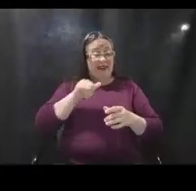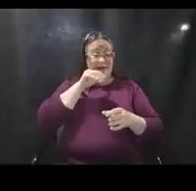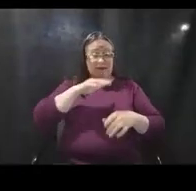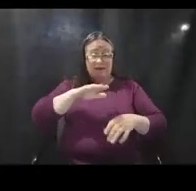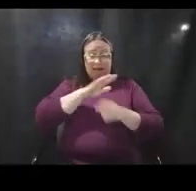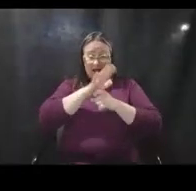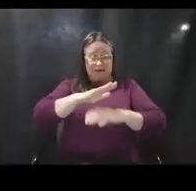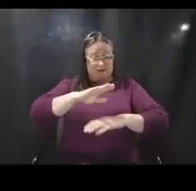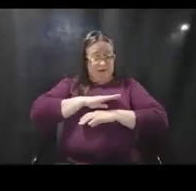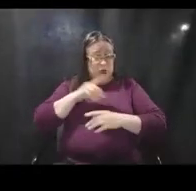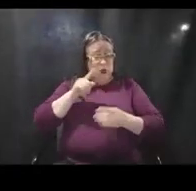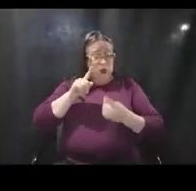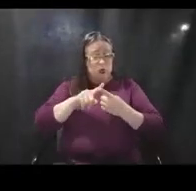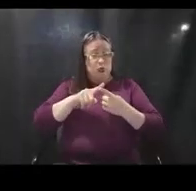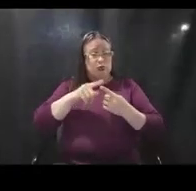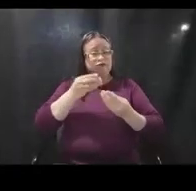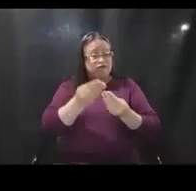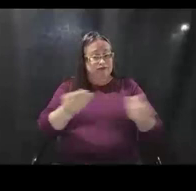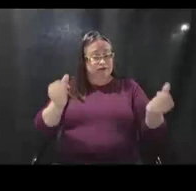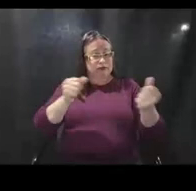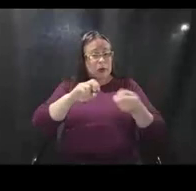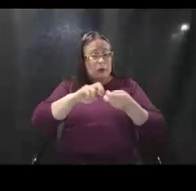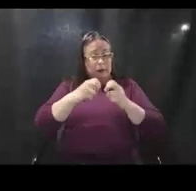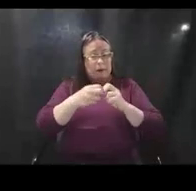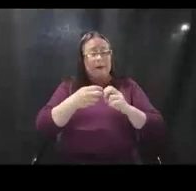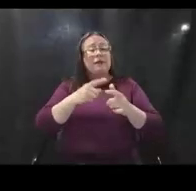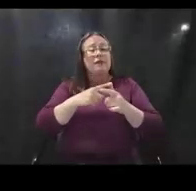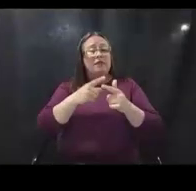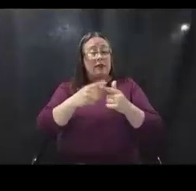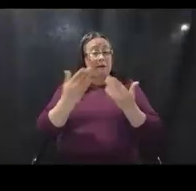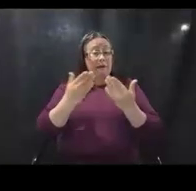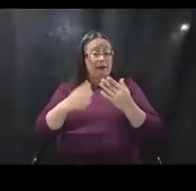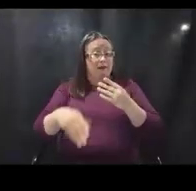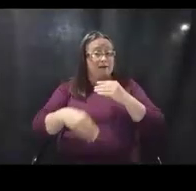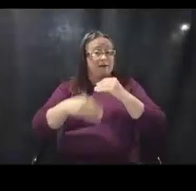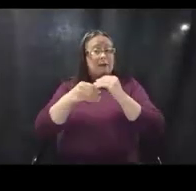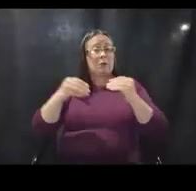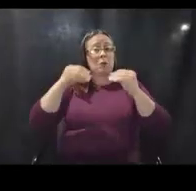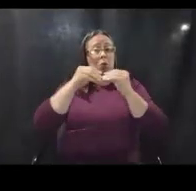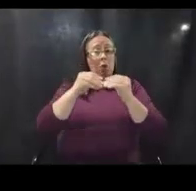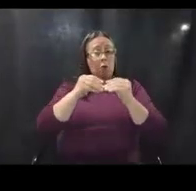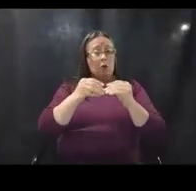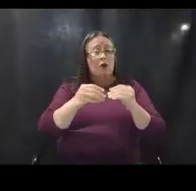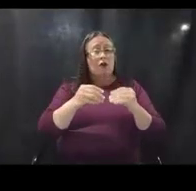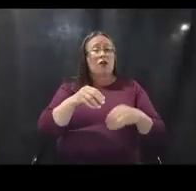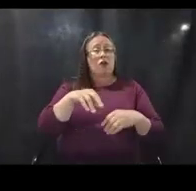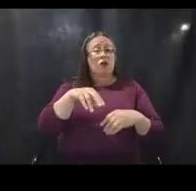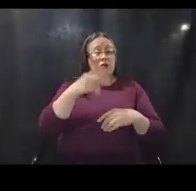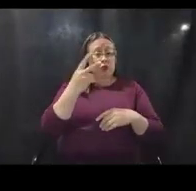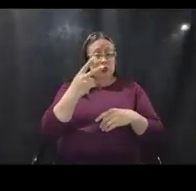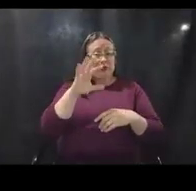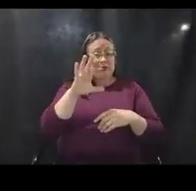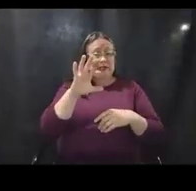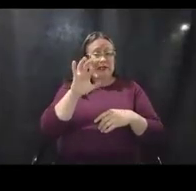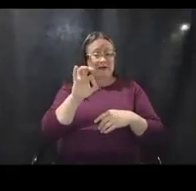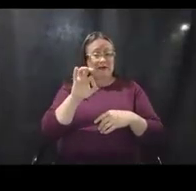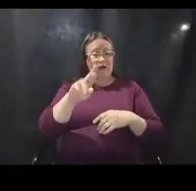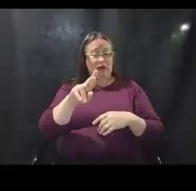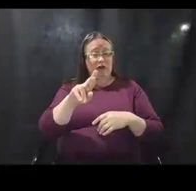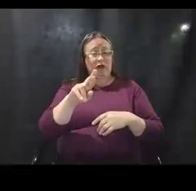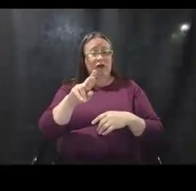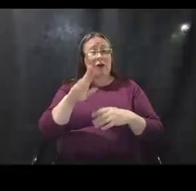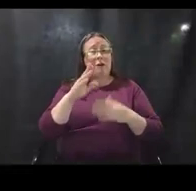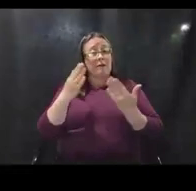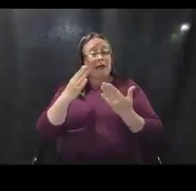accomplish the outcome, we may implement further remedies also under our two CFR authorities that may include temporarily